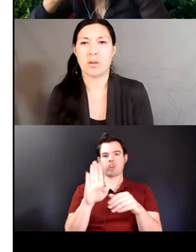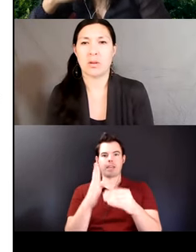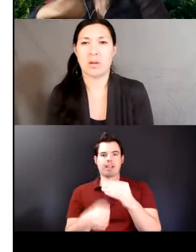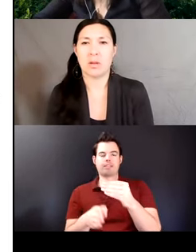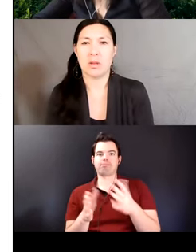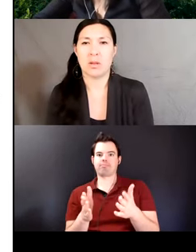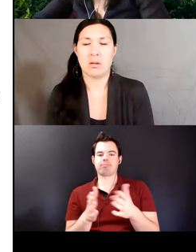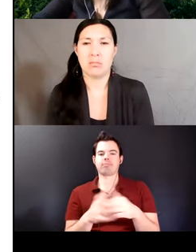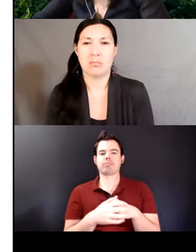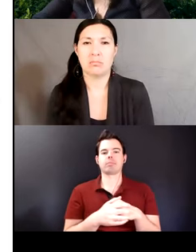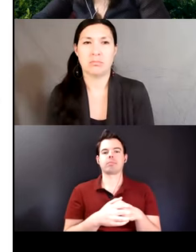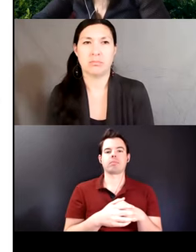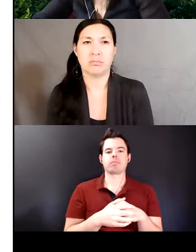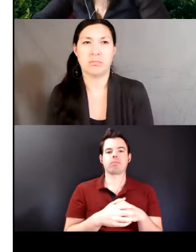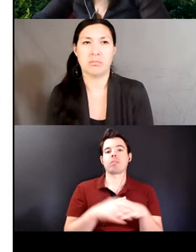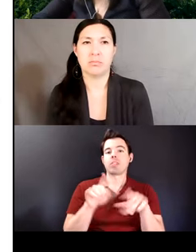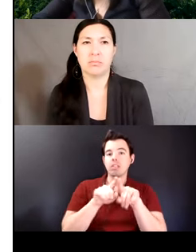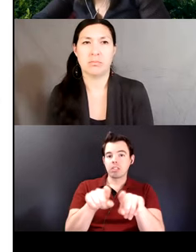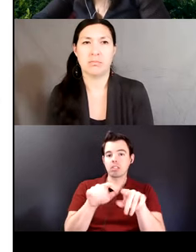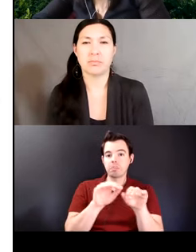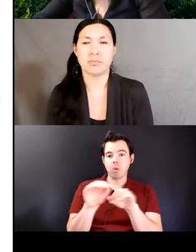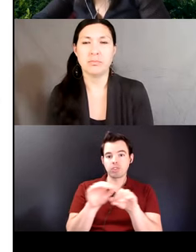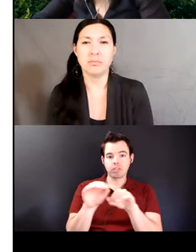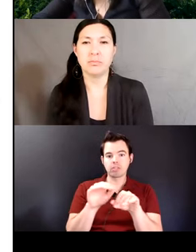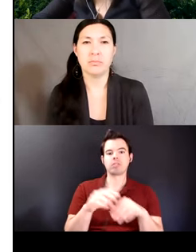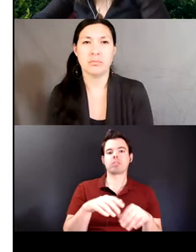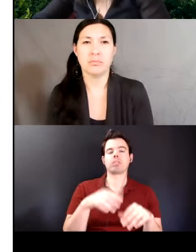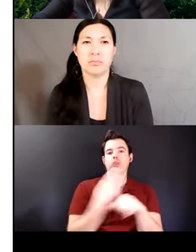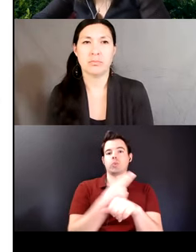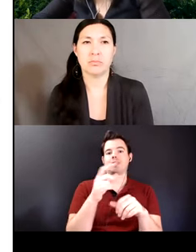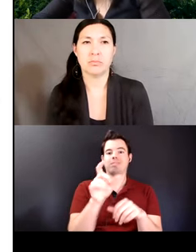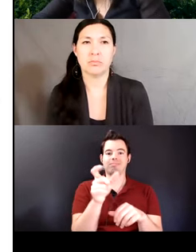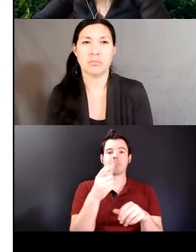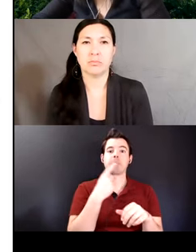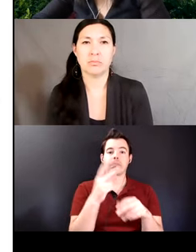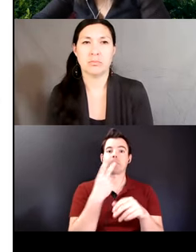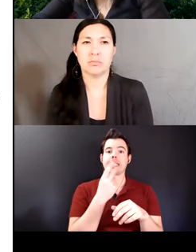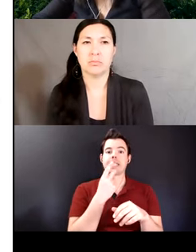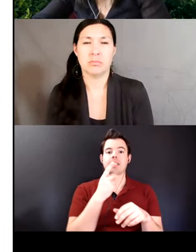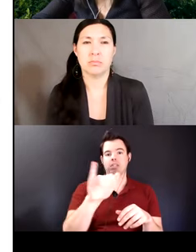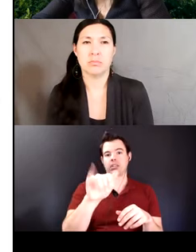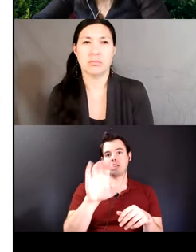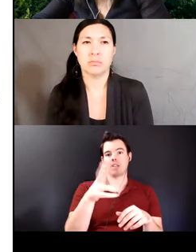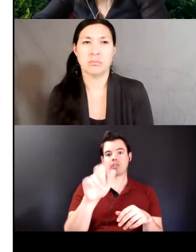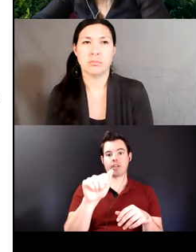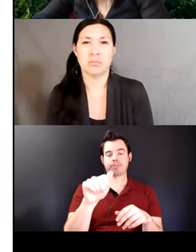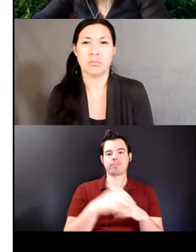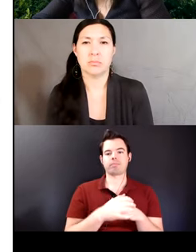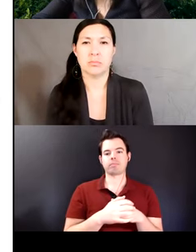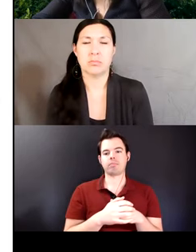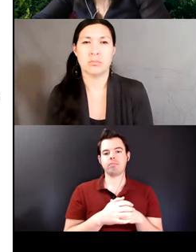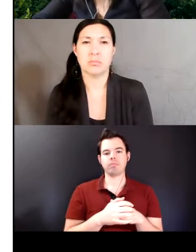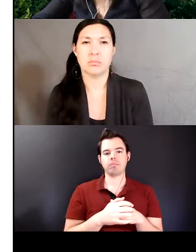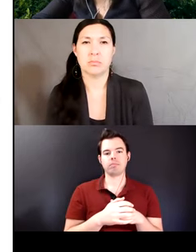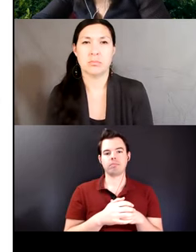expressed by by the suffix yacha interpreted according to the specific verb type and spatial